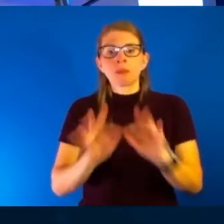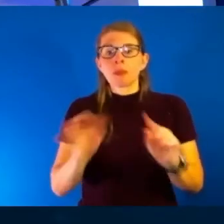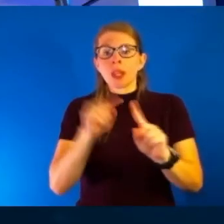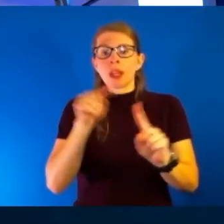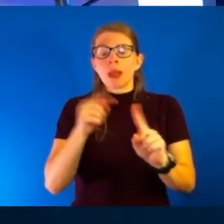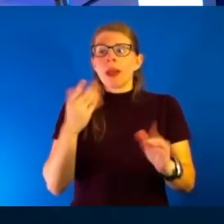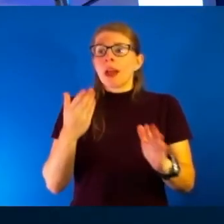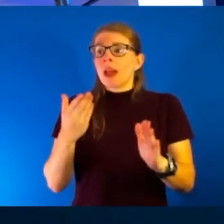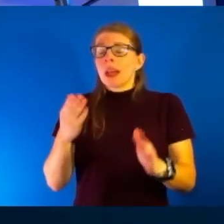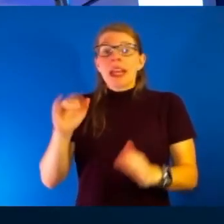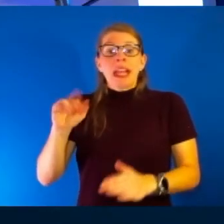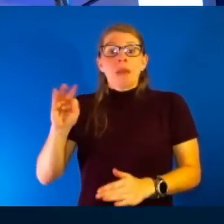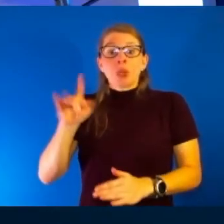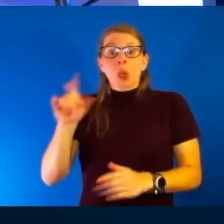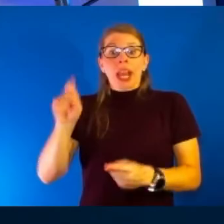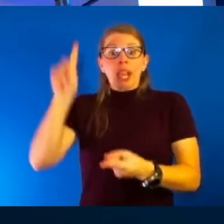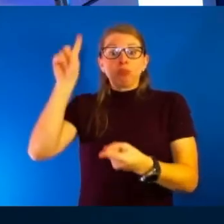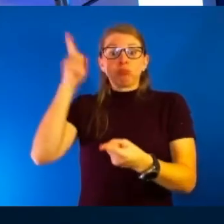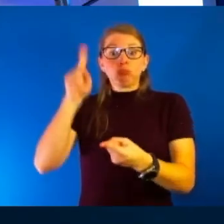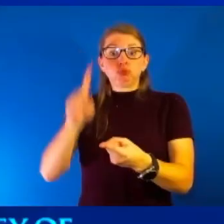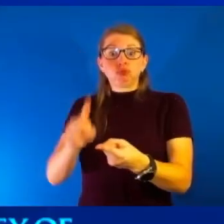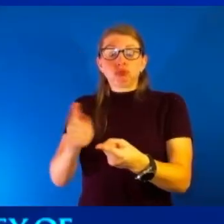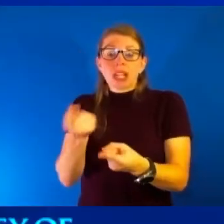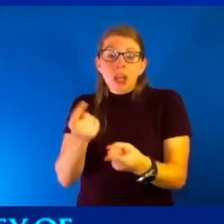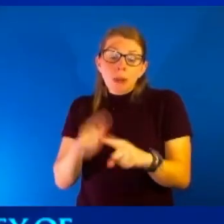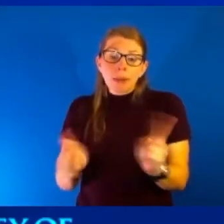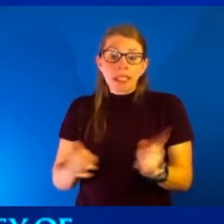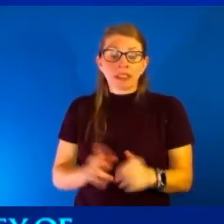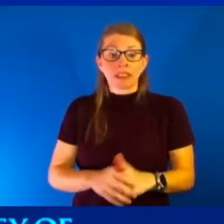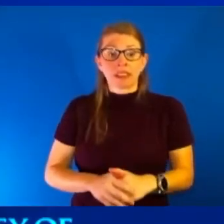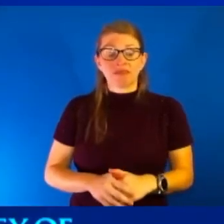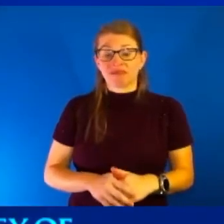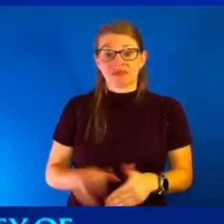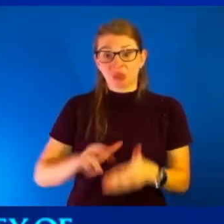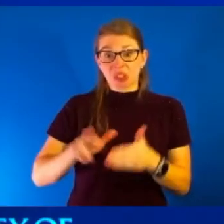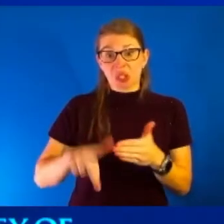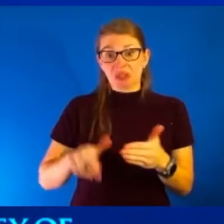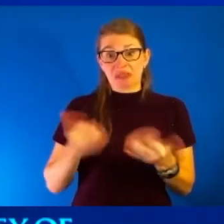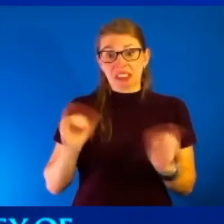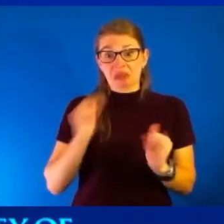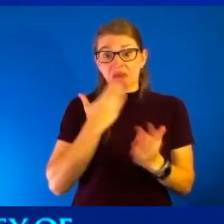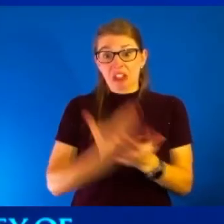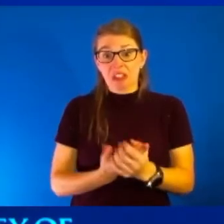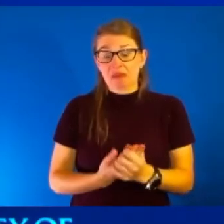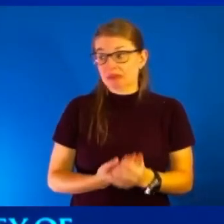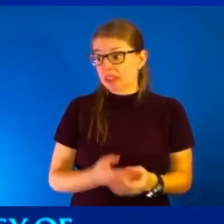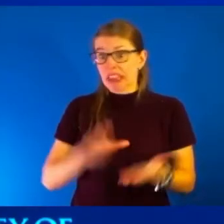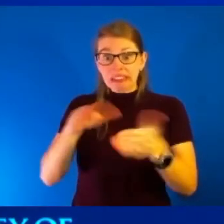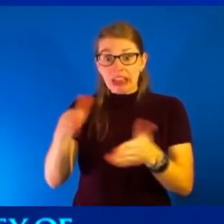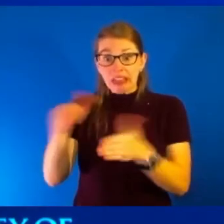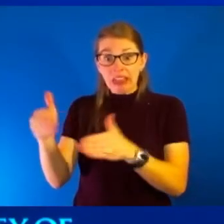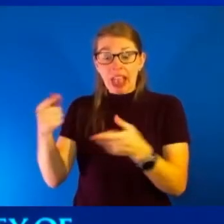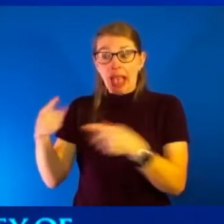we're still seeing pretty darn good outcomes. If we look at our hospitalized patients, we just don't see many deaths at all in a vaccine in the vaccinated category,